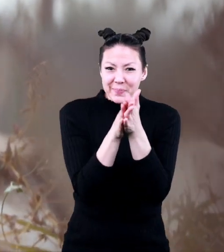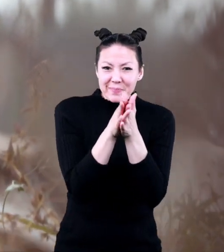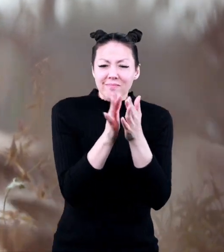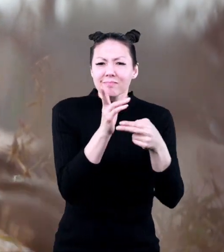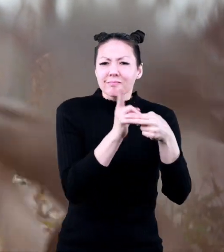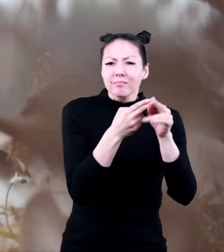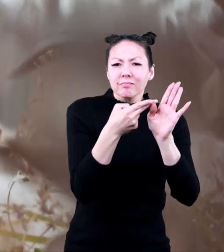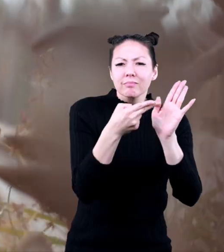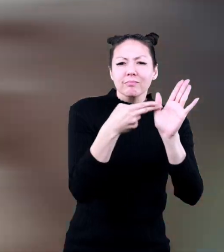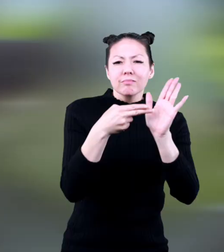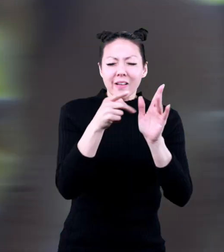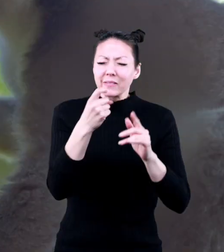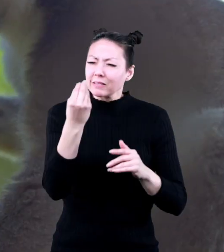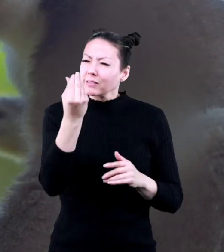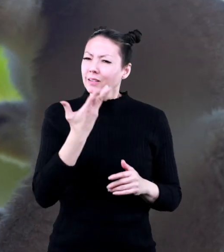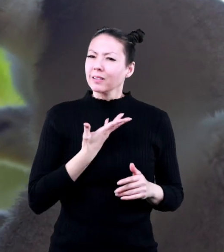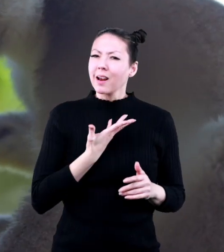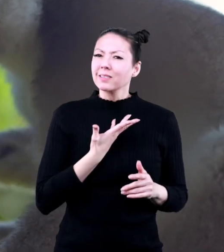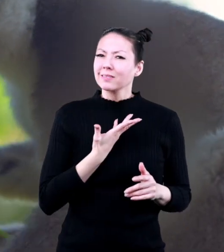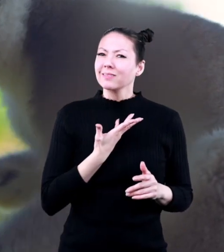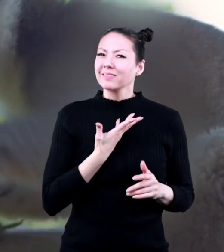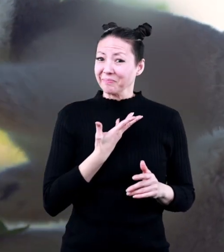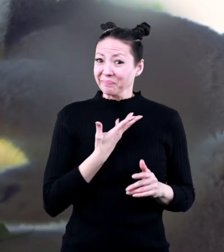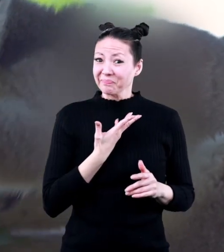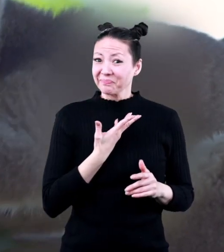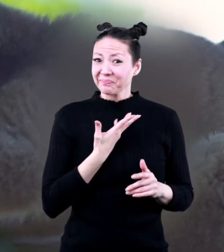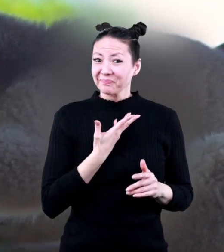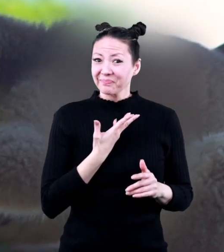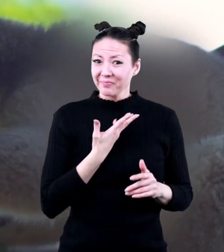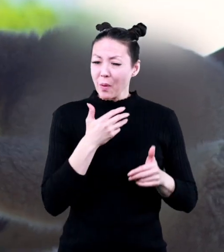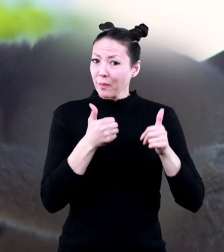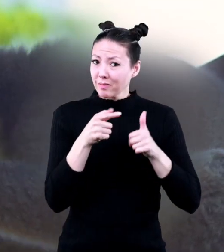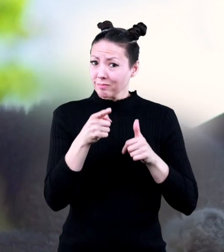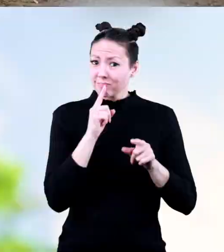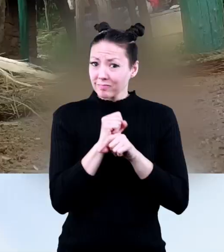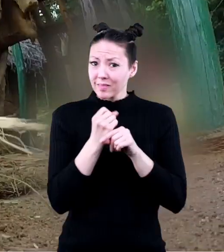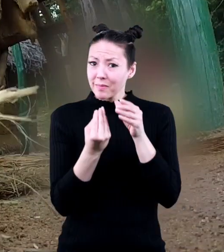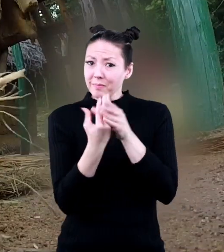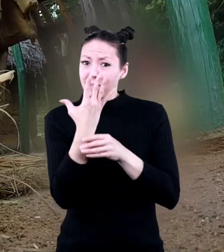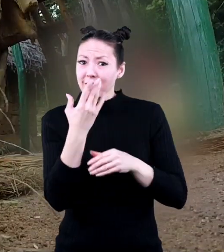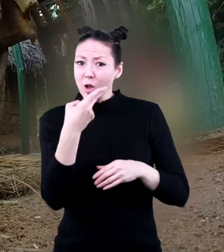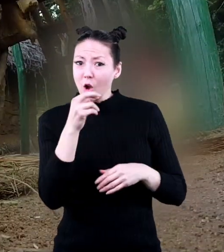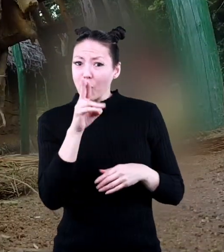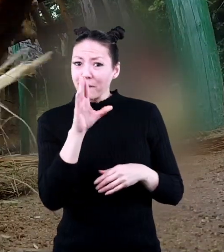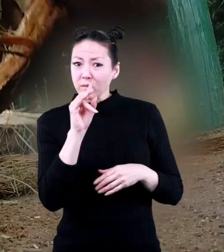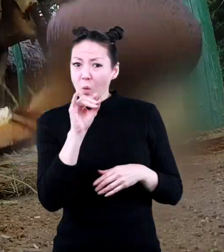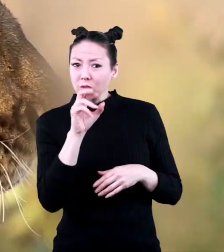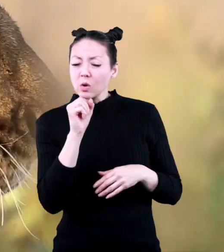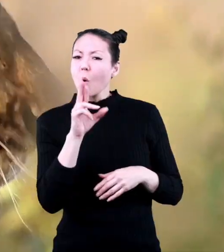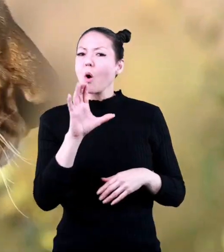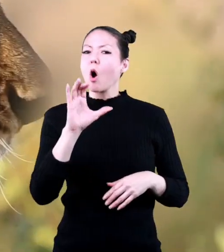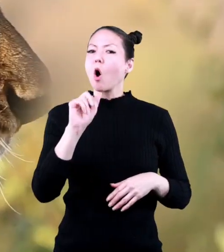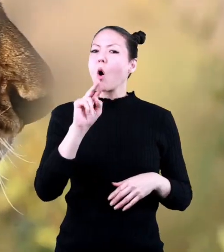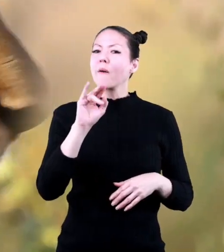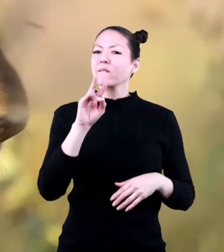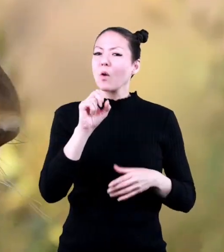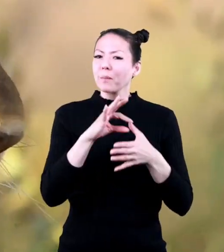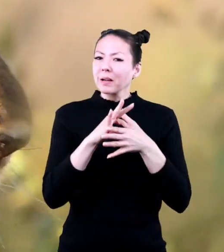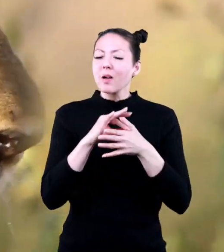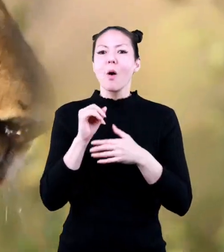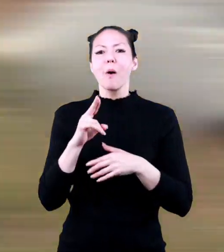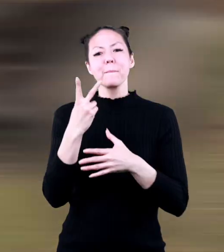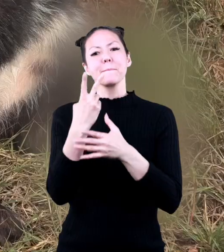We are going to name an animal and you have to tell us if it is an herbivore, carnivore,